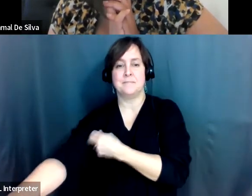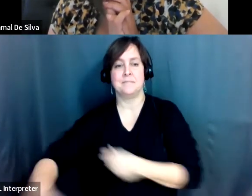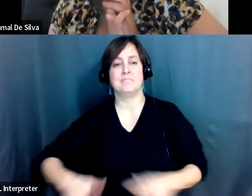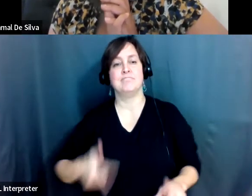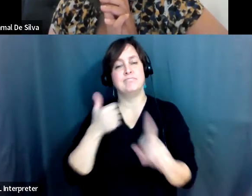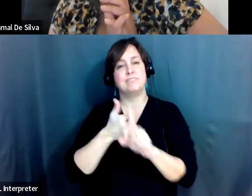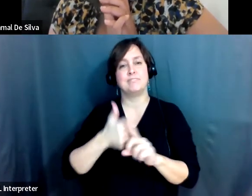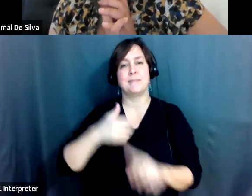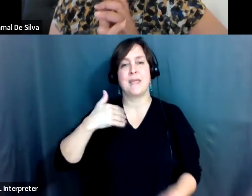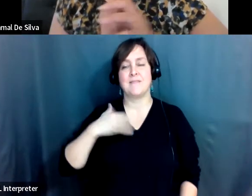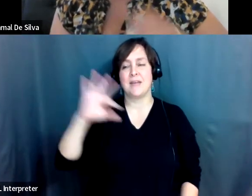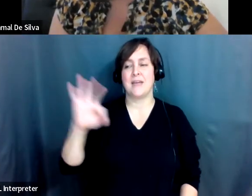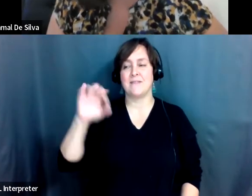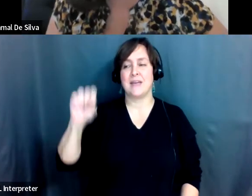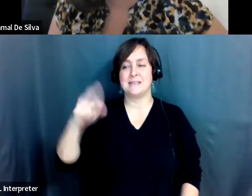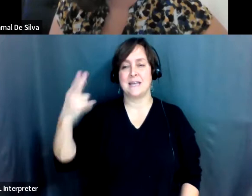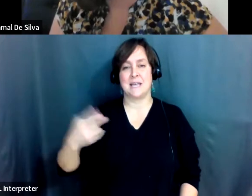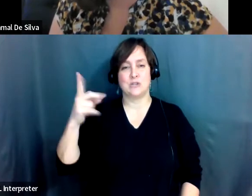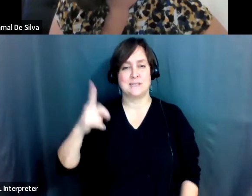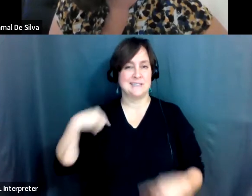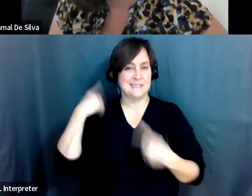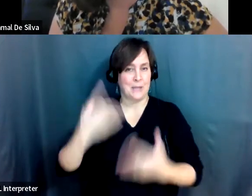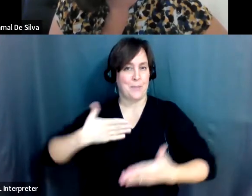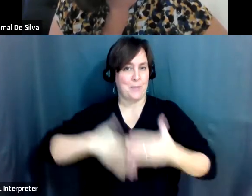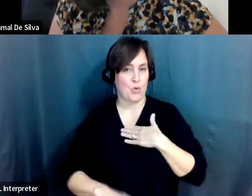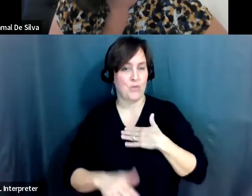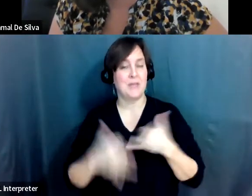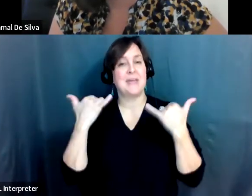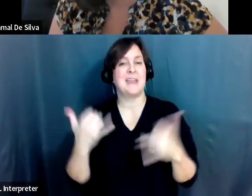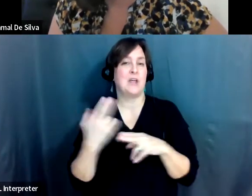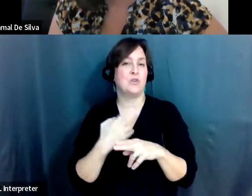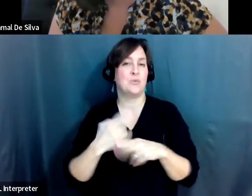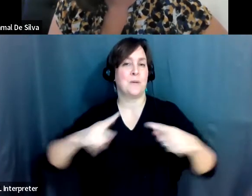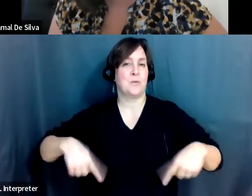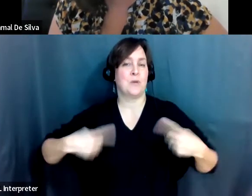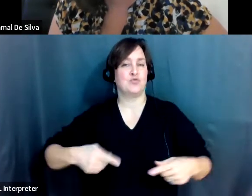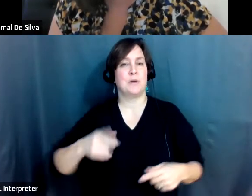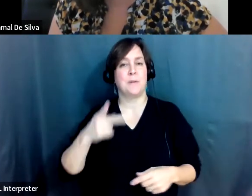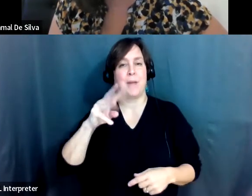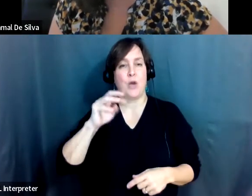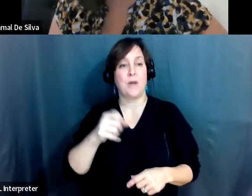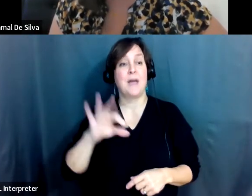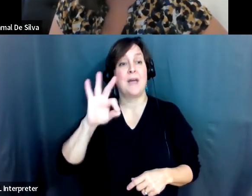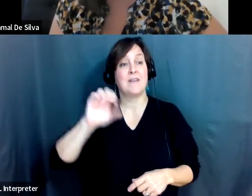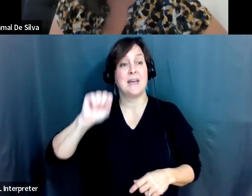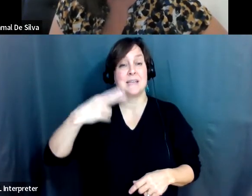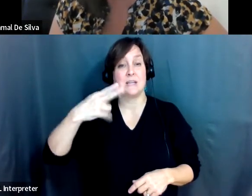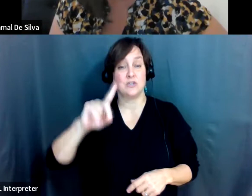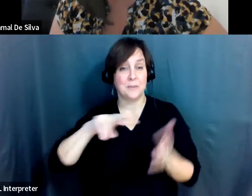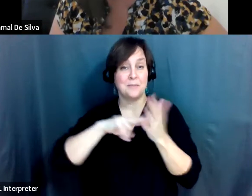FSHD since birth and now uses a power wheelchair to get around. FSHD, or